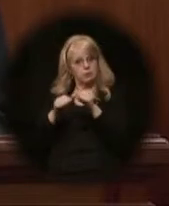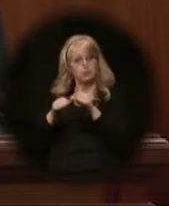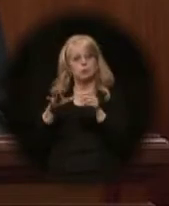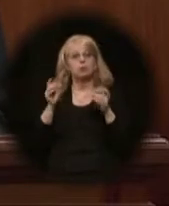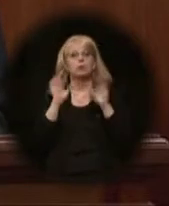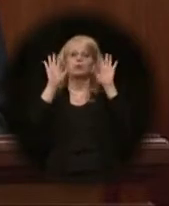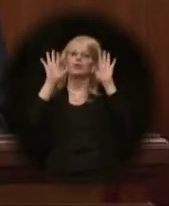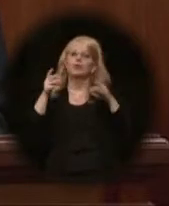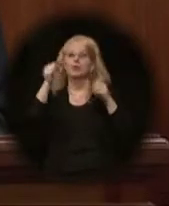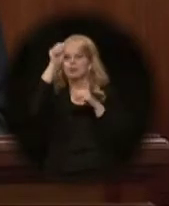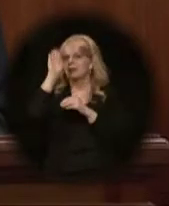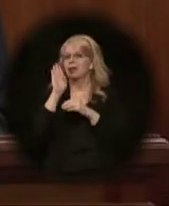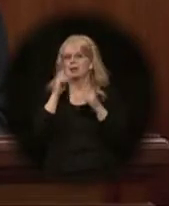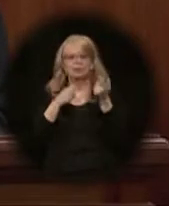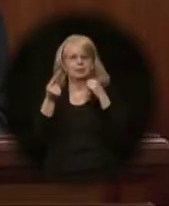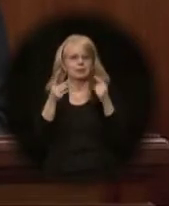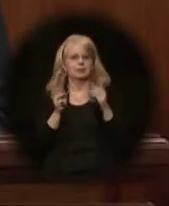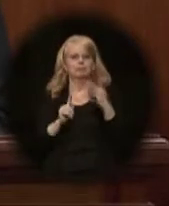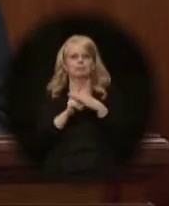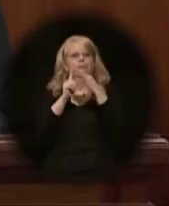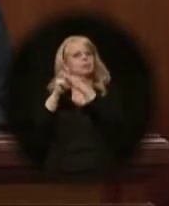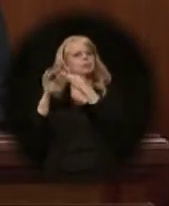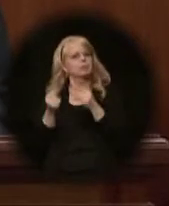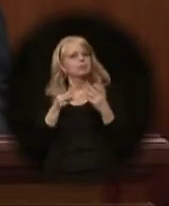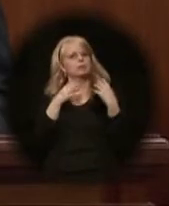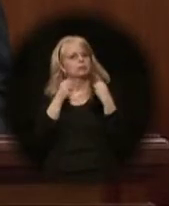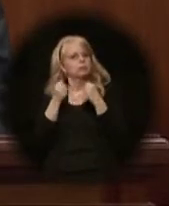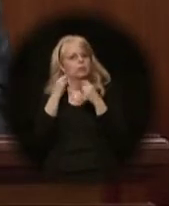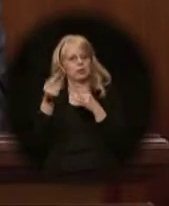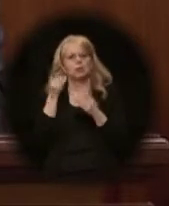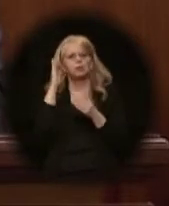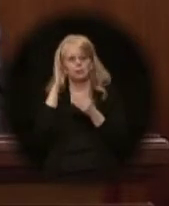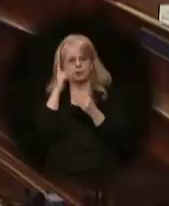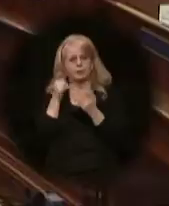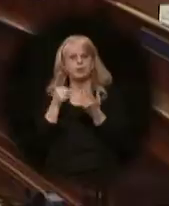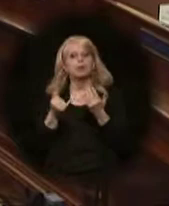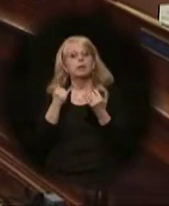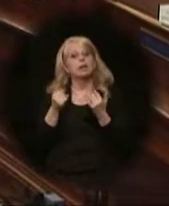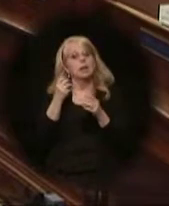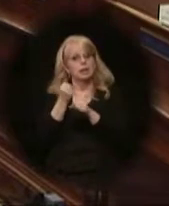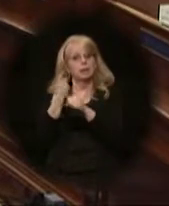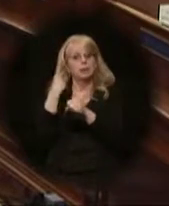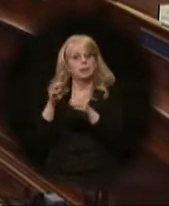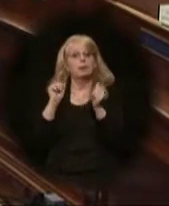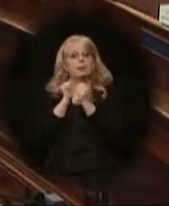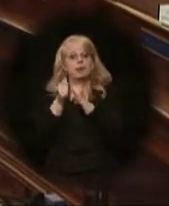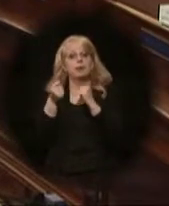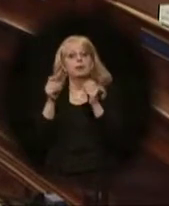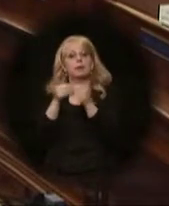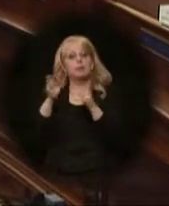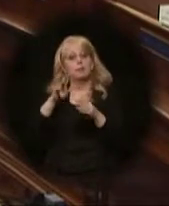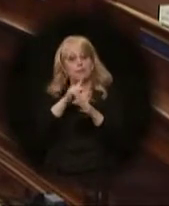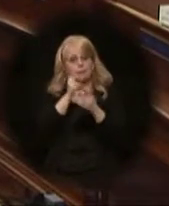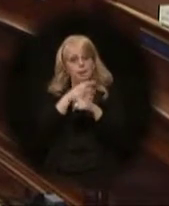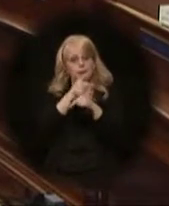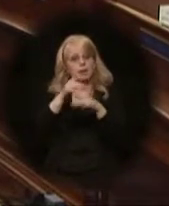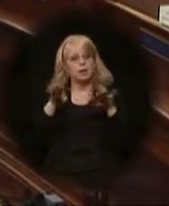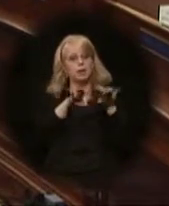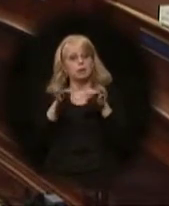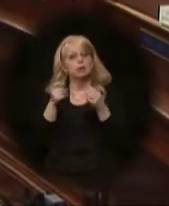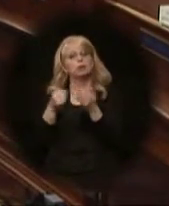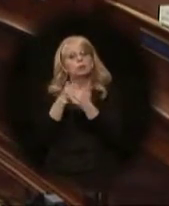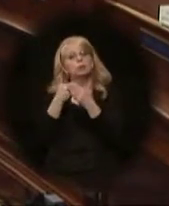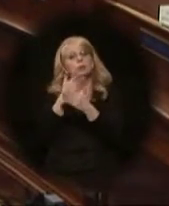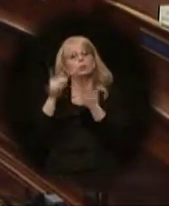Comeback is underway. Last year, we passed the More Alaska Production Act, and now new oil